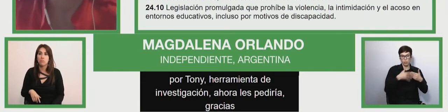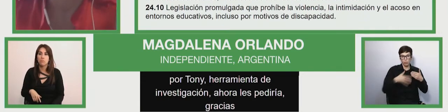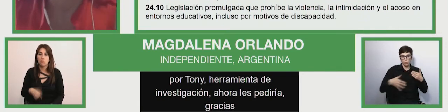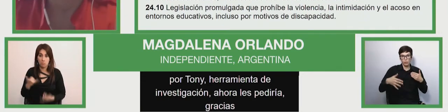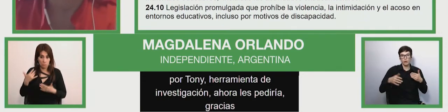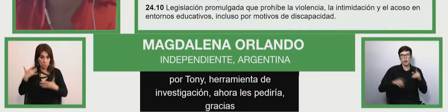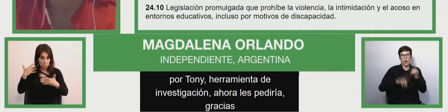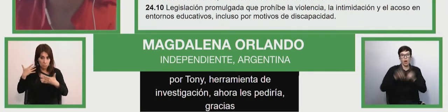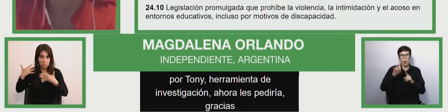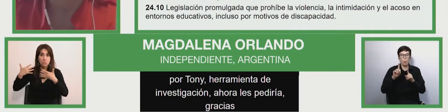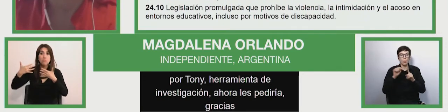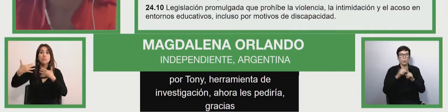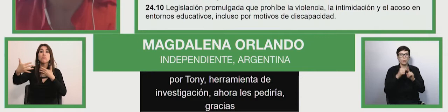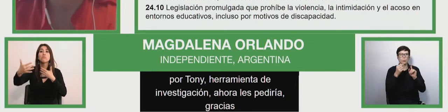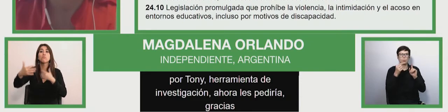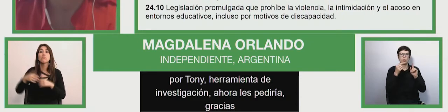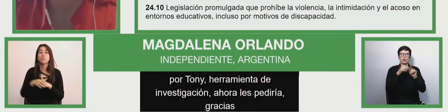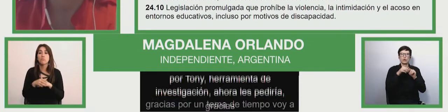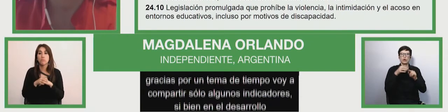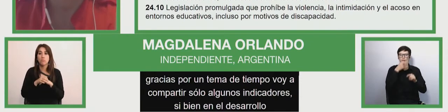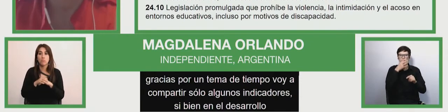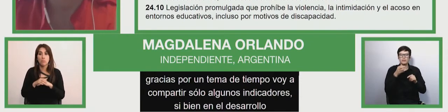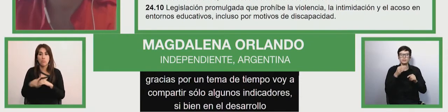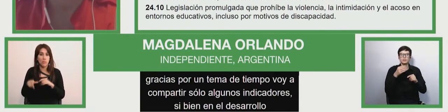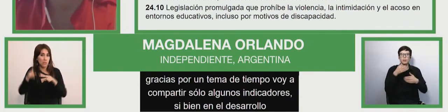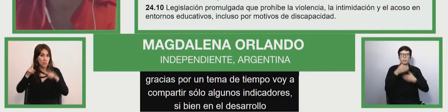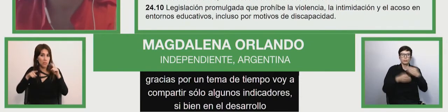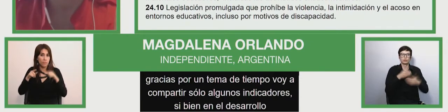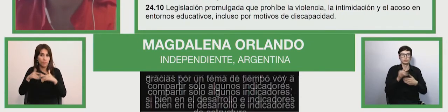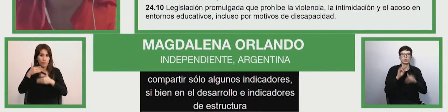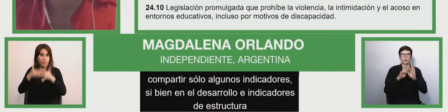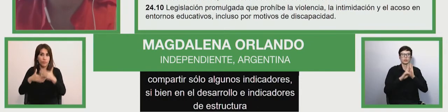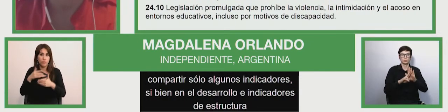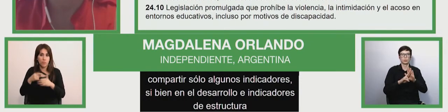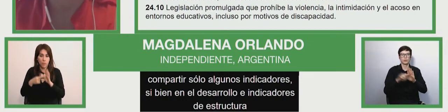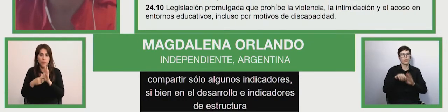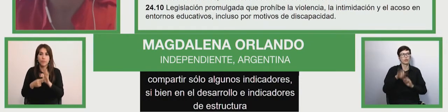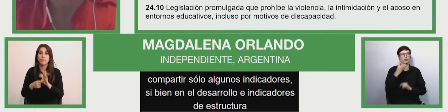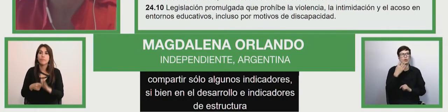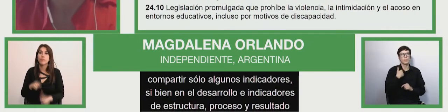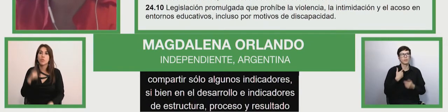have the indicates structure pros and results what i'm sharing here are structures